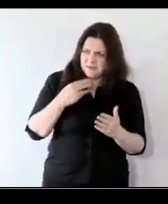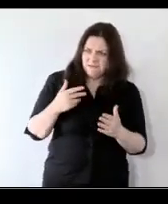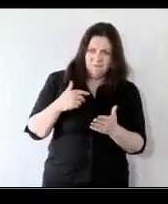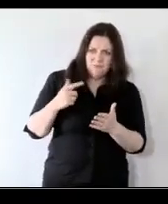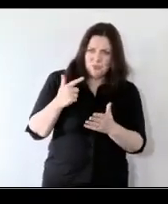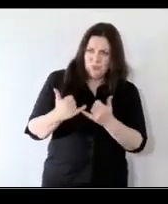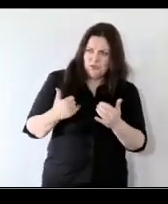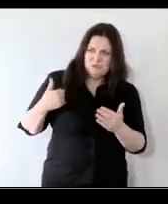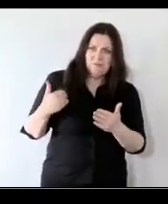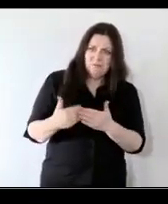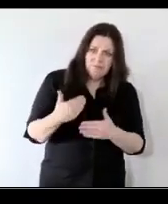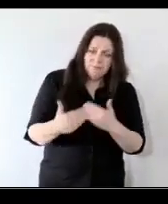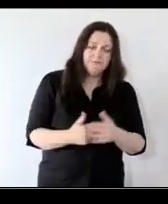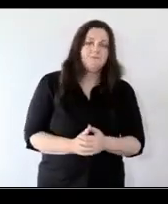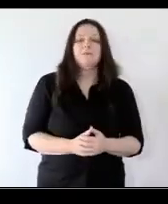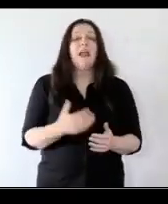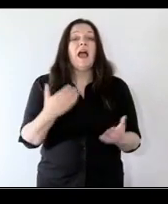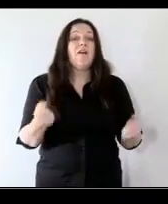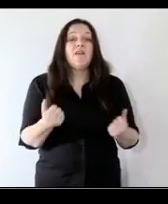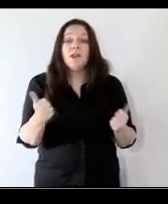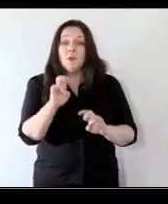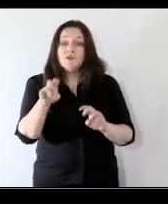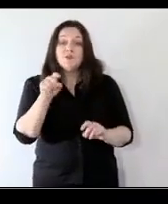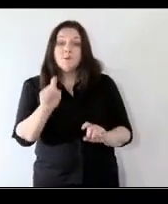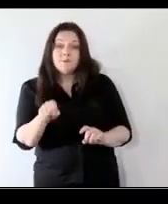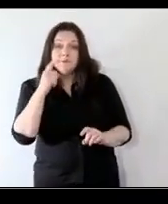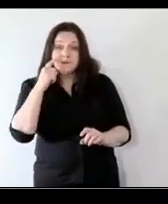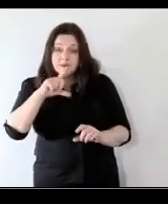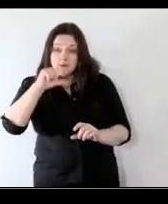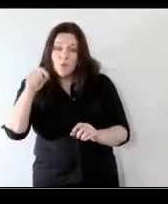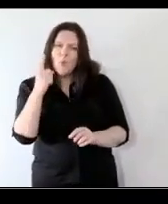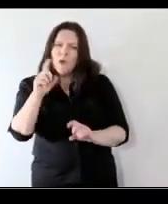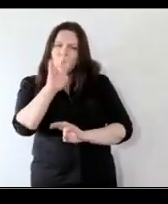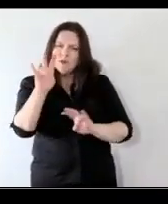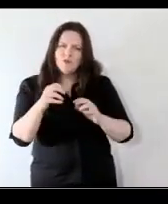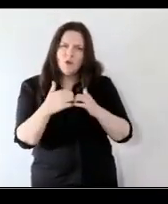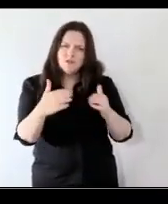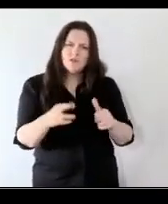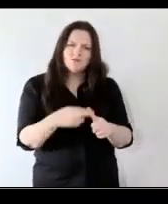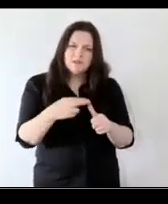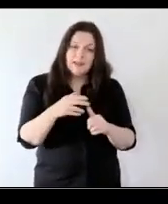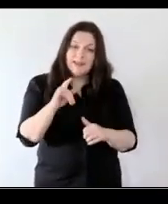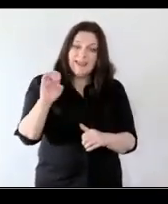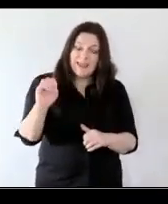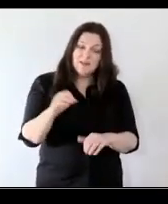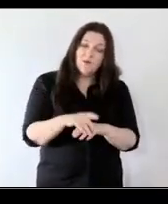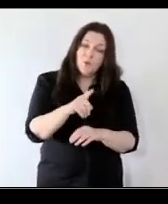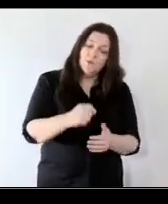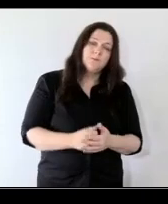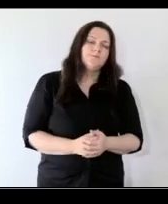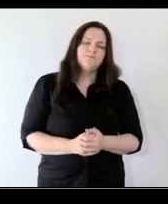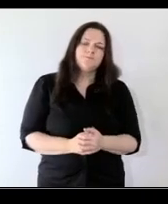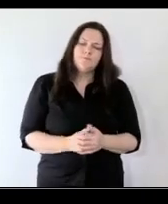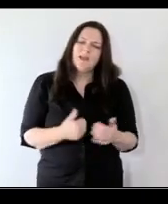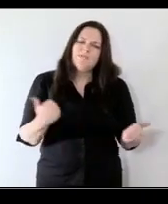questions coming just go to the speech bubble bottom right hand corner we have one audience question and kate it's for you would kate